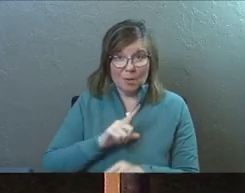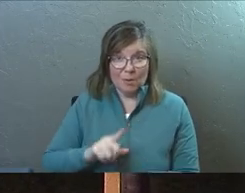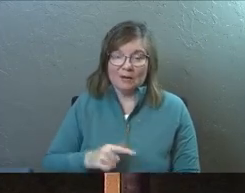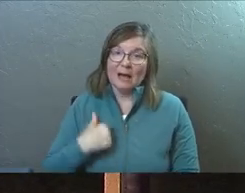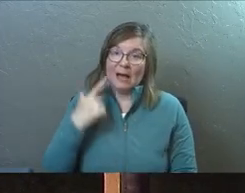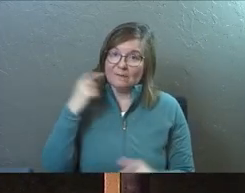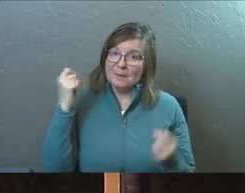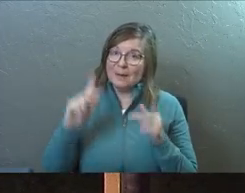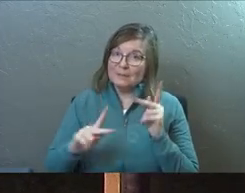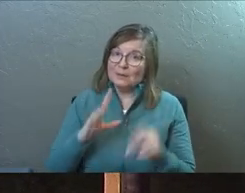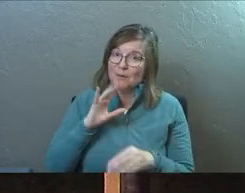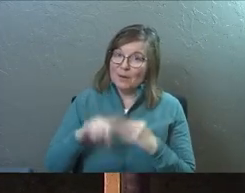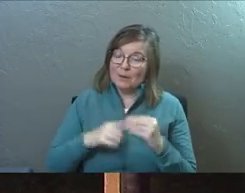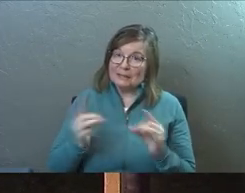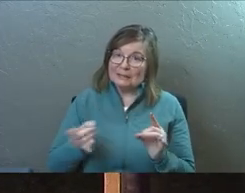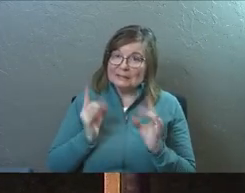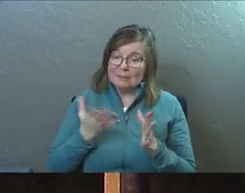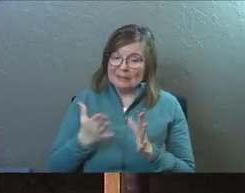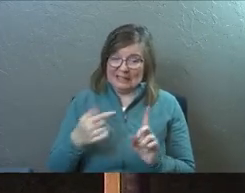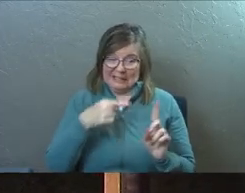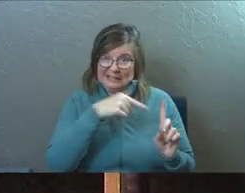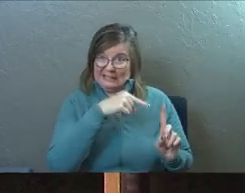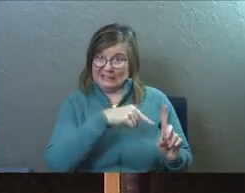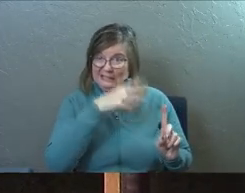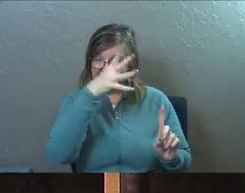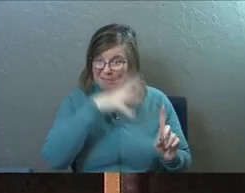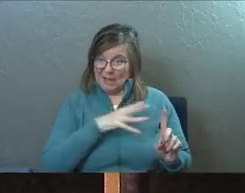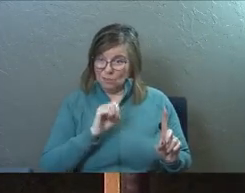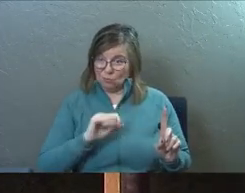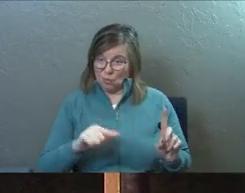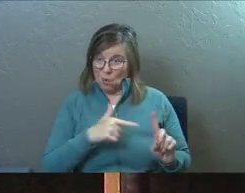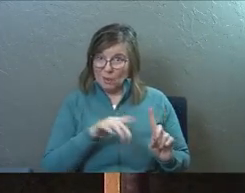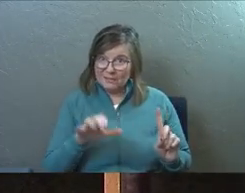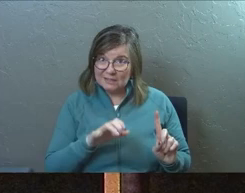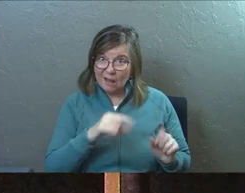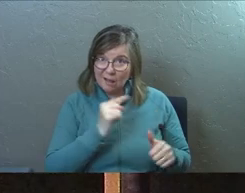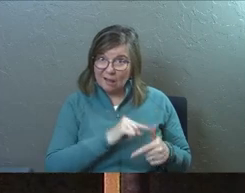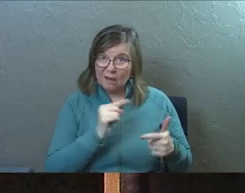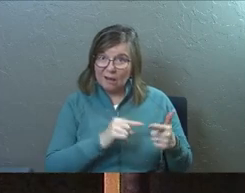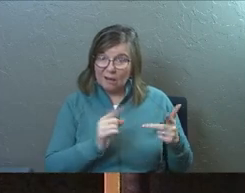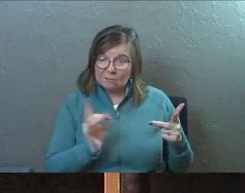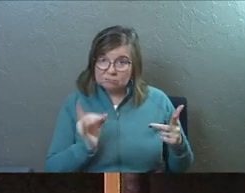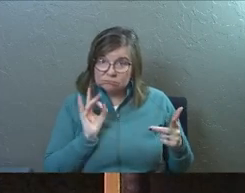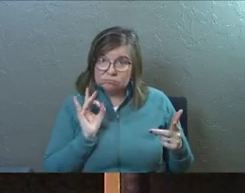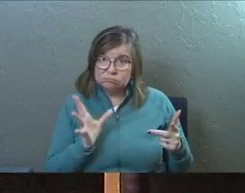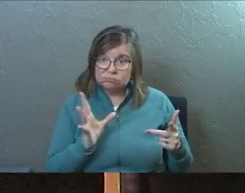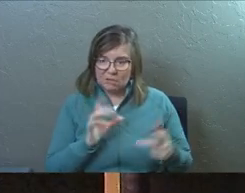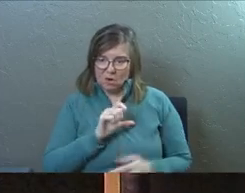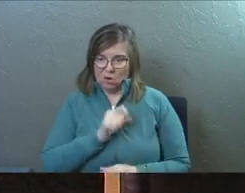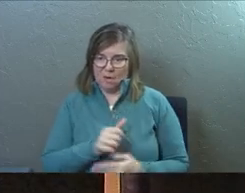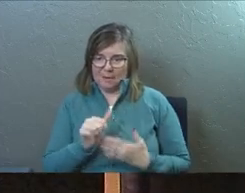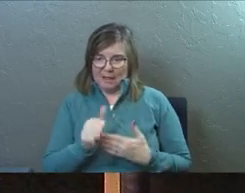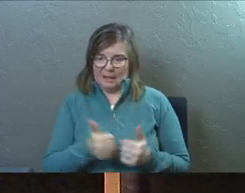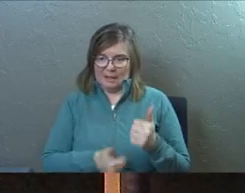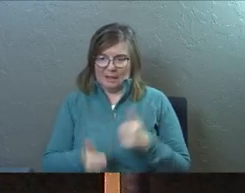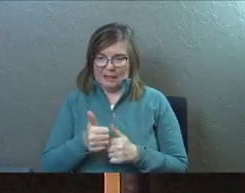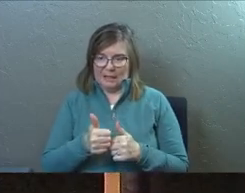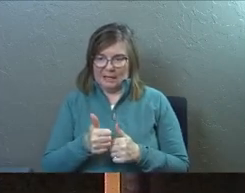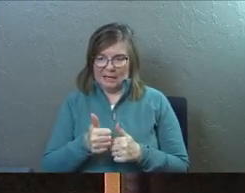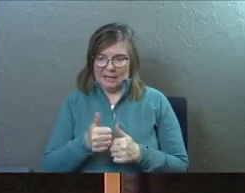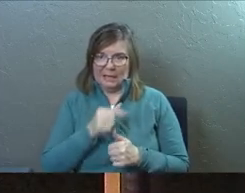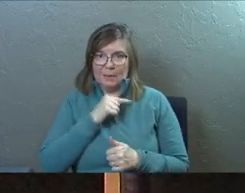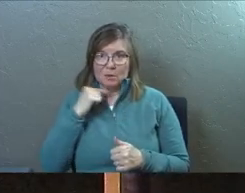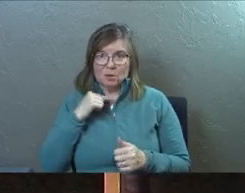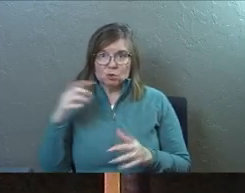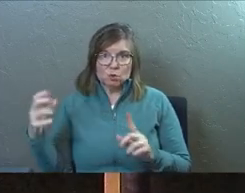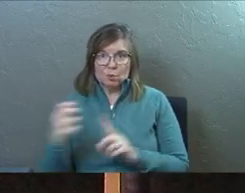I've heard many people talk about the terrible things this man has done to the believers in Jerusalem. And he is authorized by the leading priests to arrest everyone